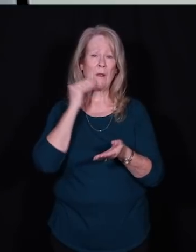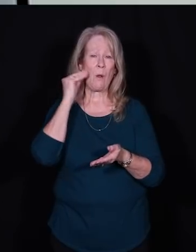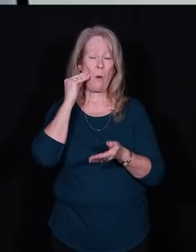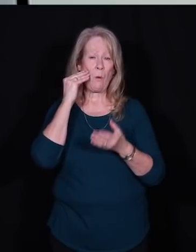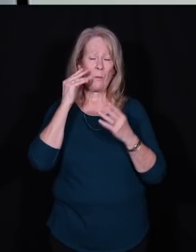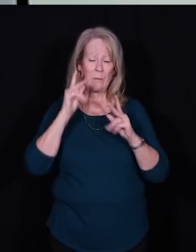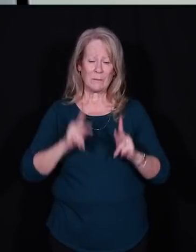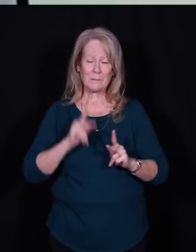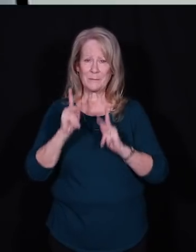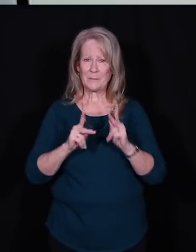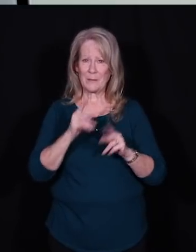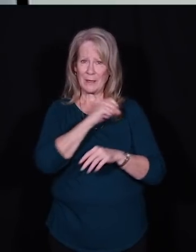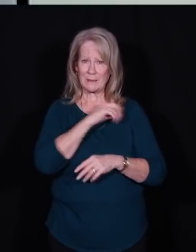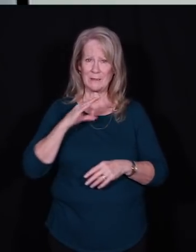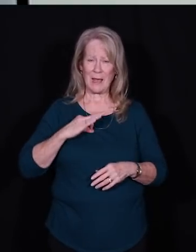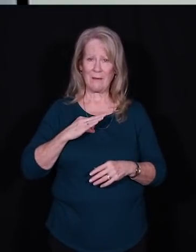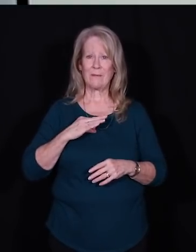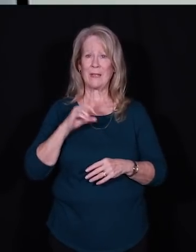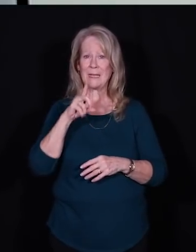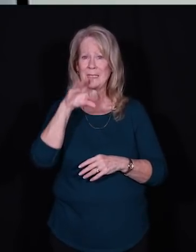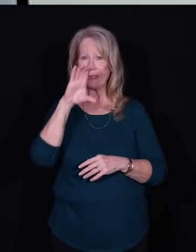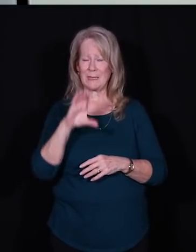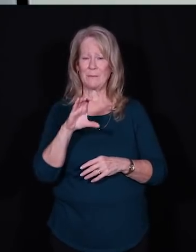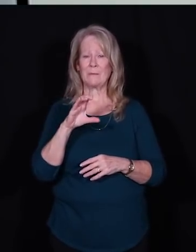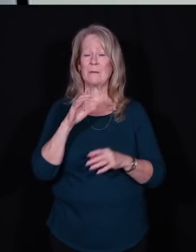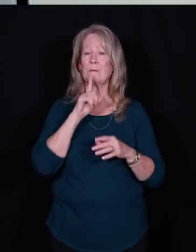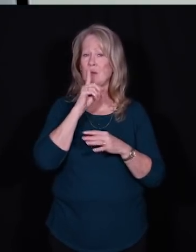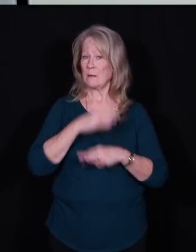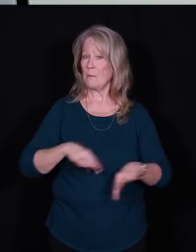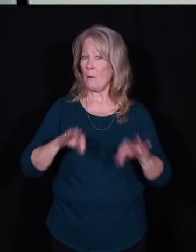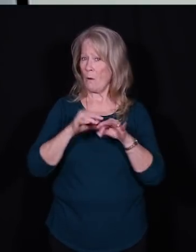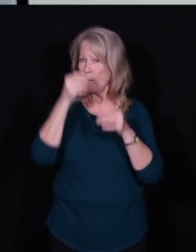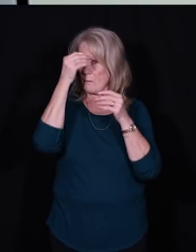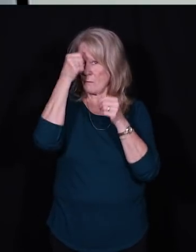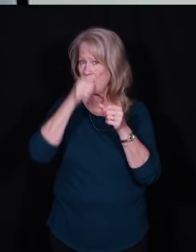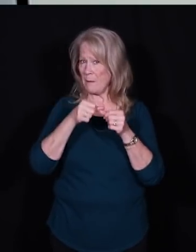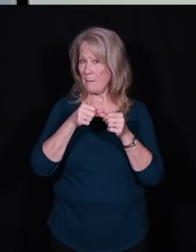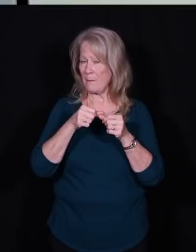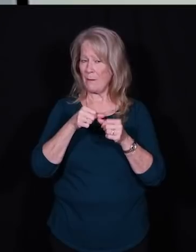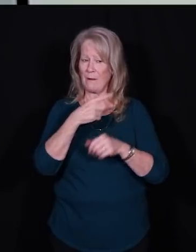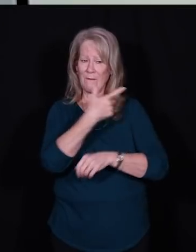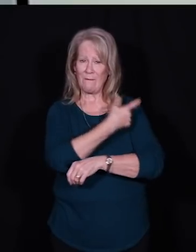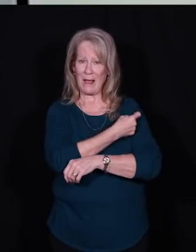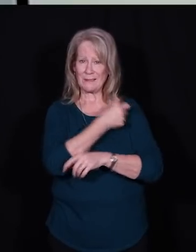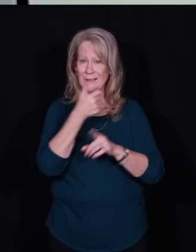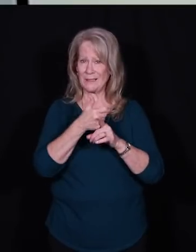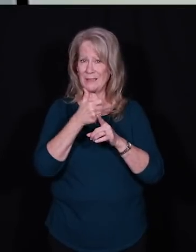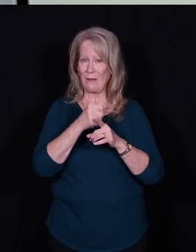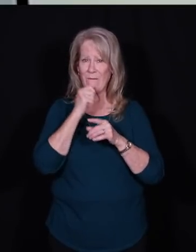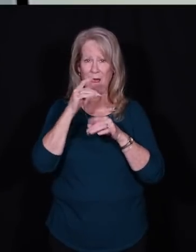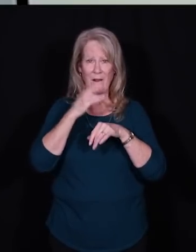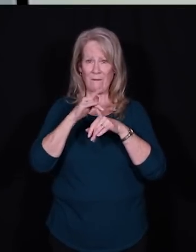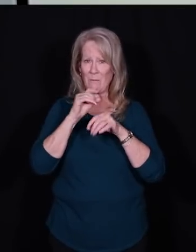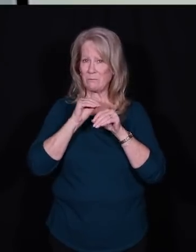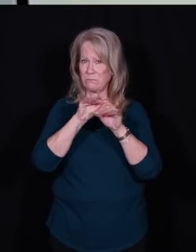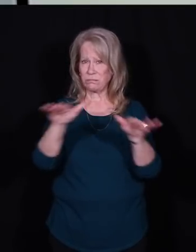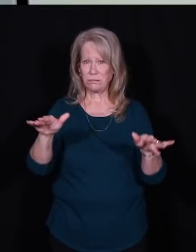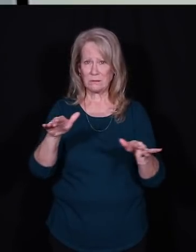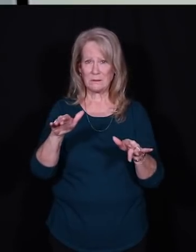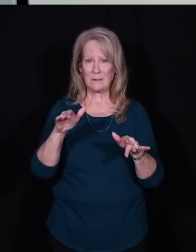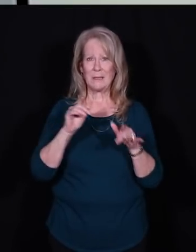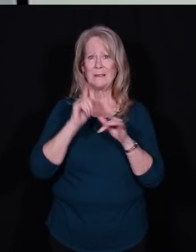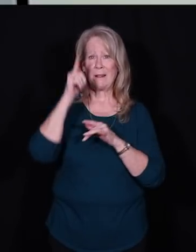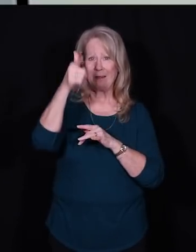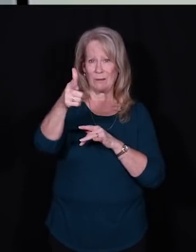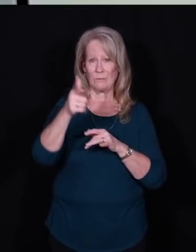on December 16th. It is important to remember, however, that the vaccine will not be widely available until weeks or